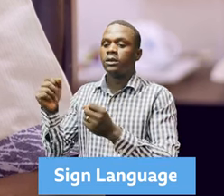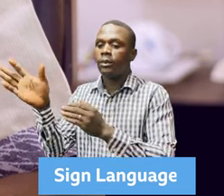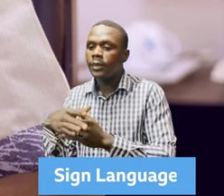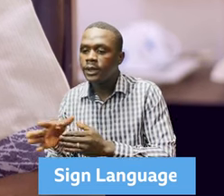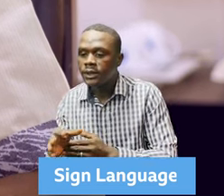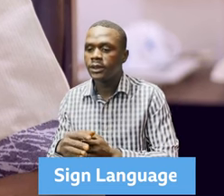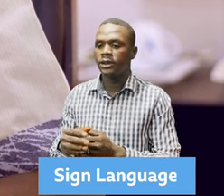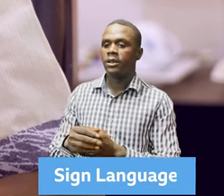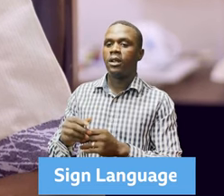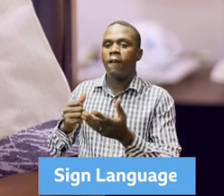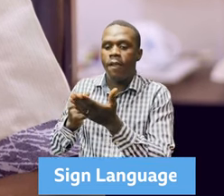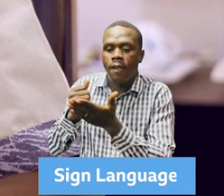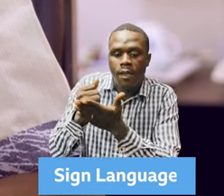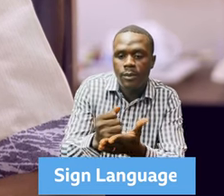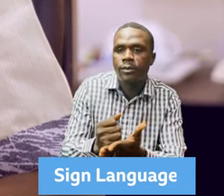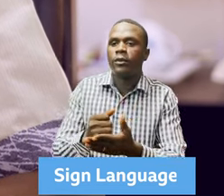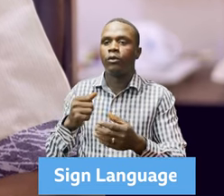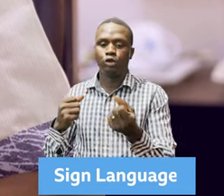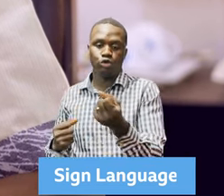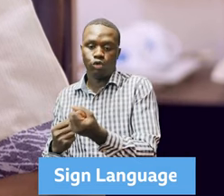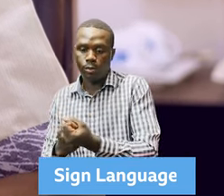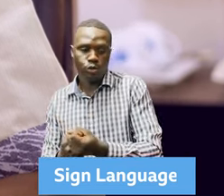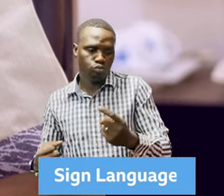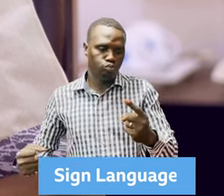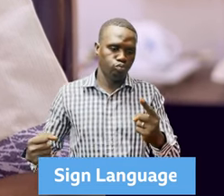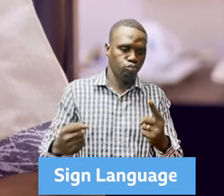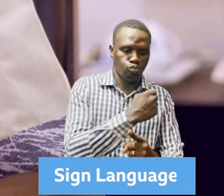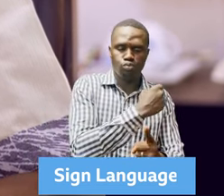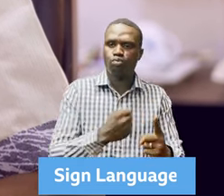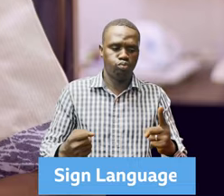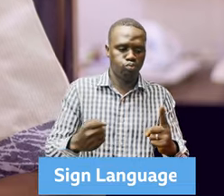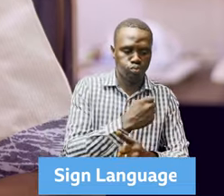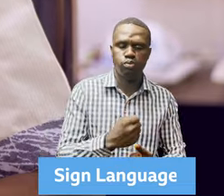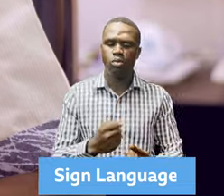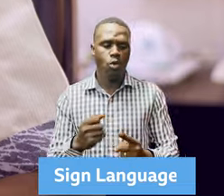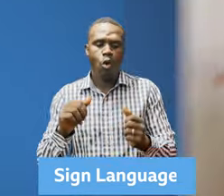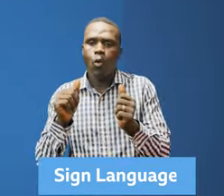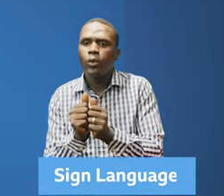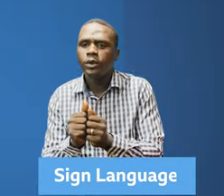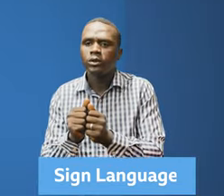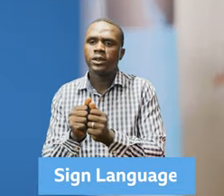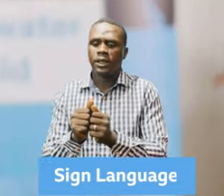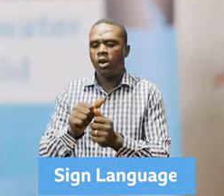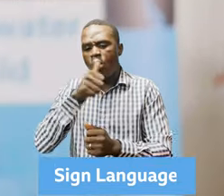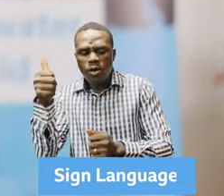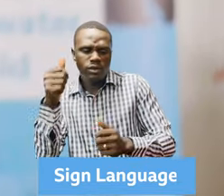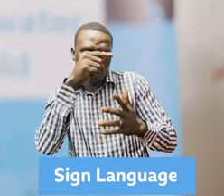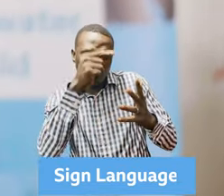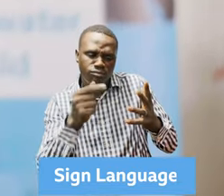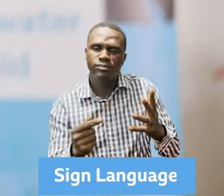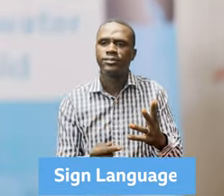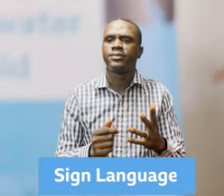as well as other harmful practices, particularly female genital mutilation. UNICEF operates